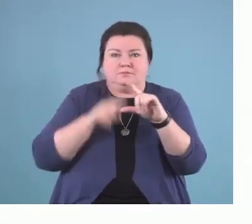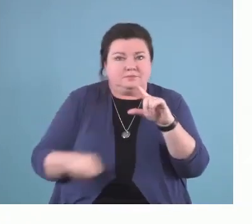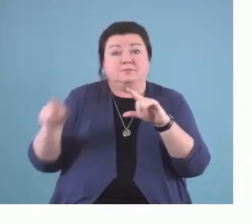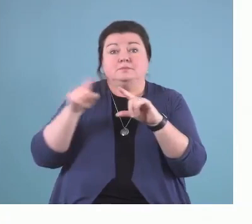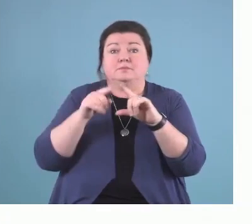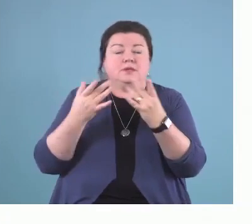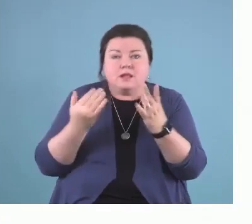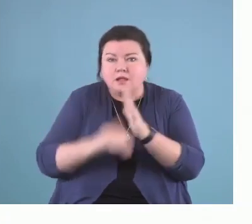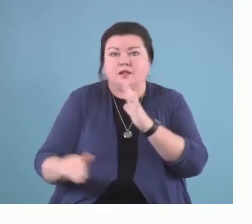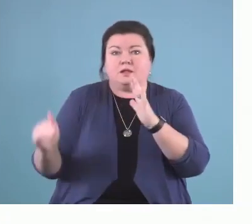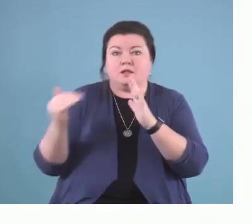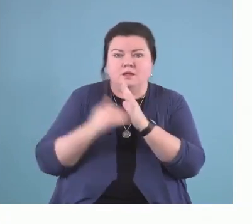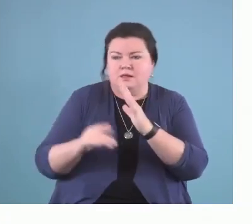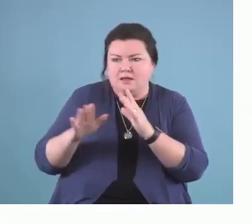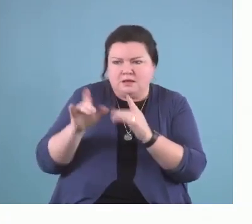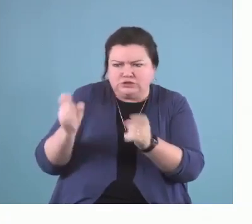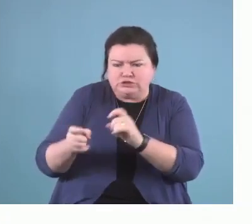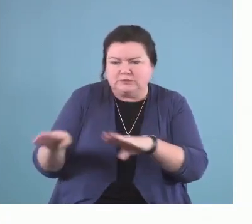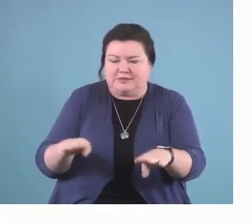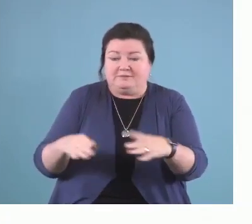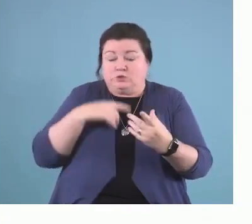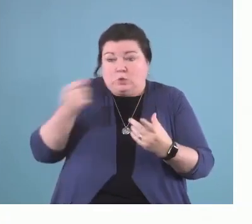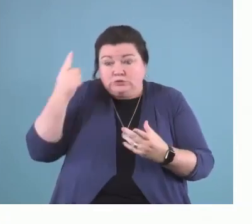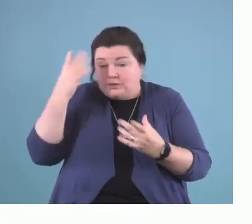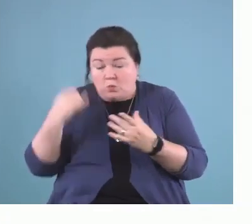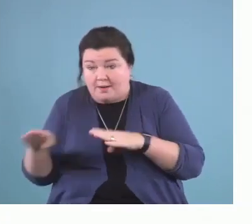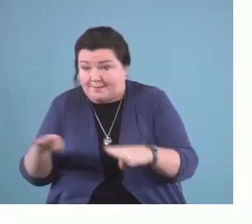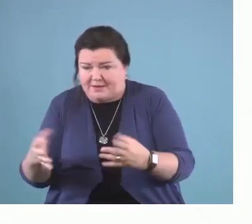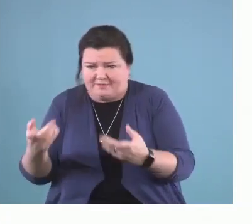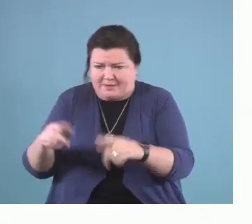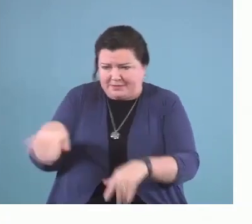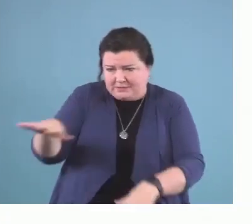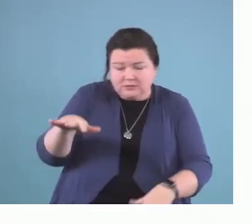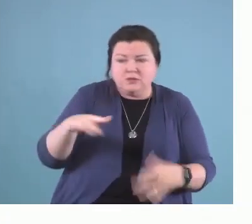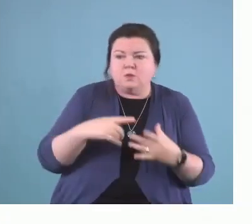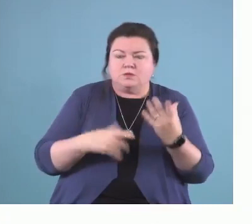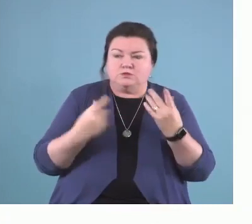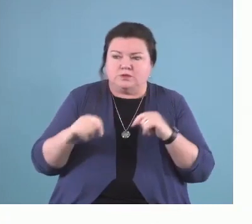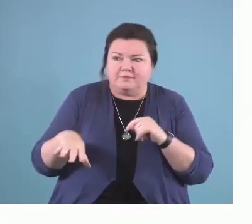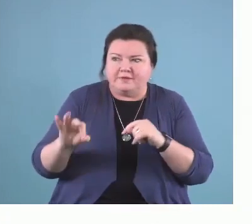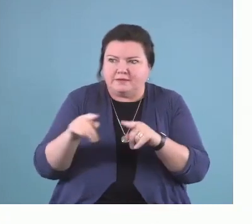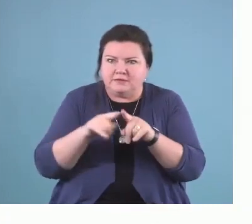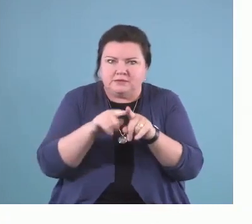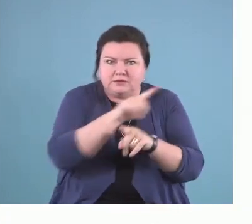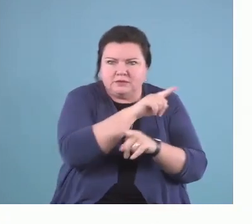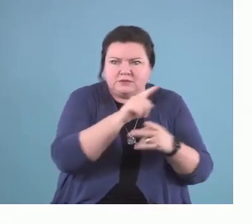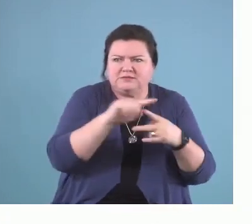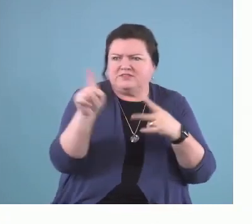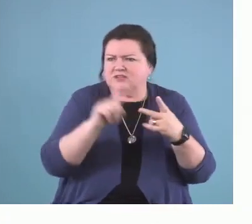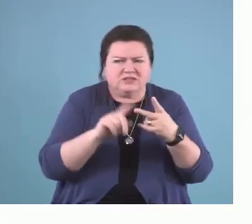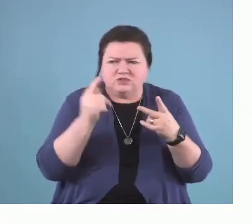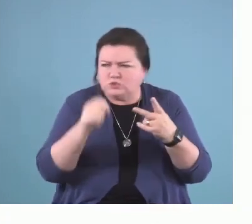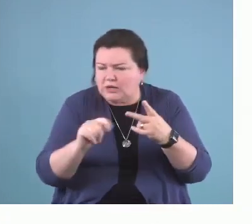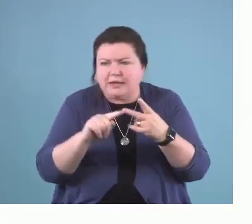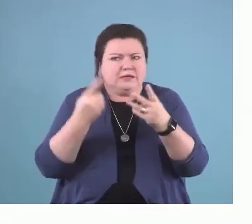not understanding why it's occurring, trying something different, trying something different again. And that really is not a